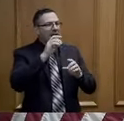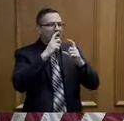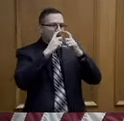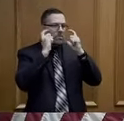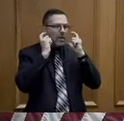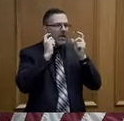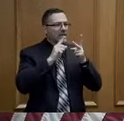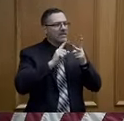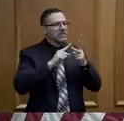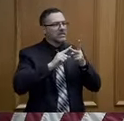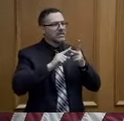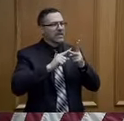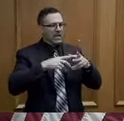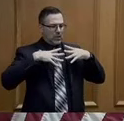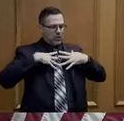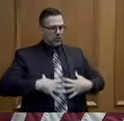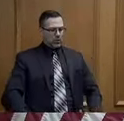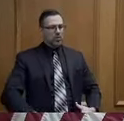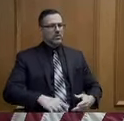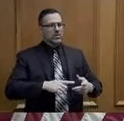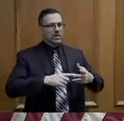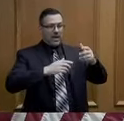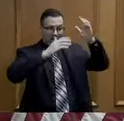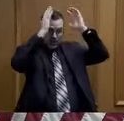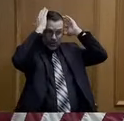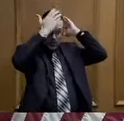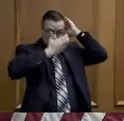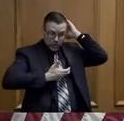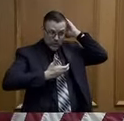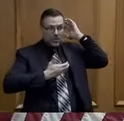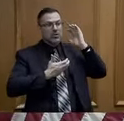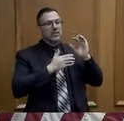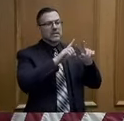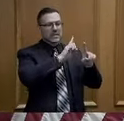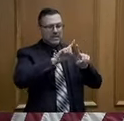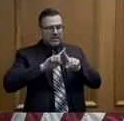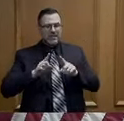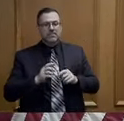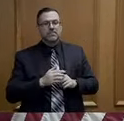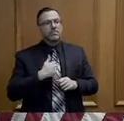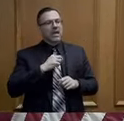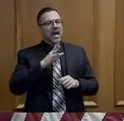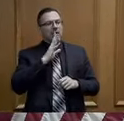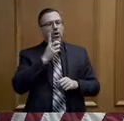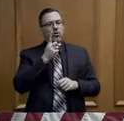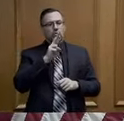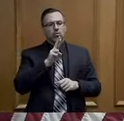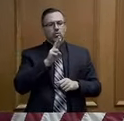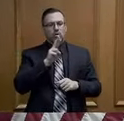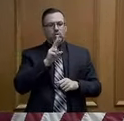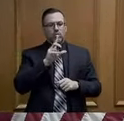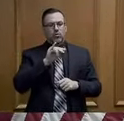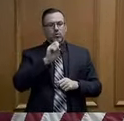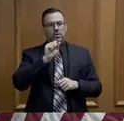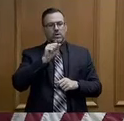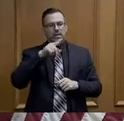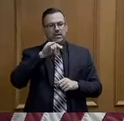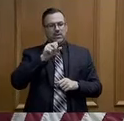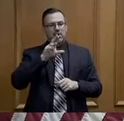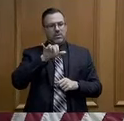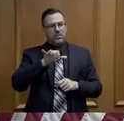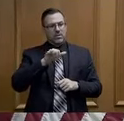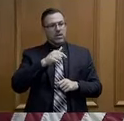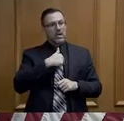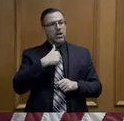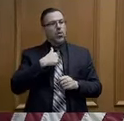gowns and shields. And even today I talked with Dr. Peercy and we received 430